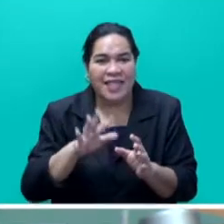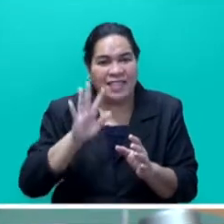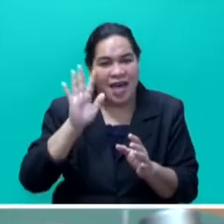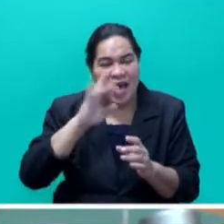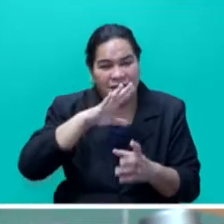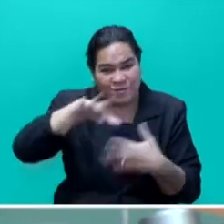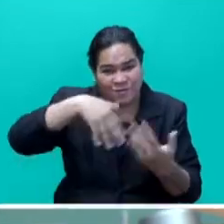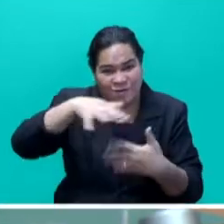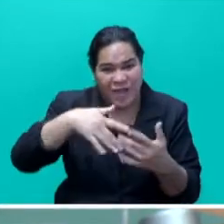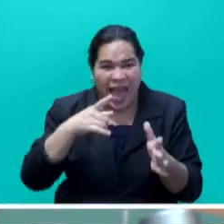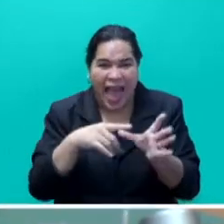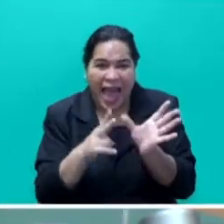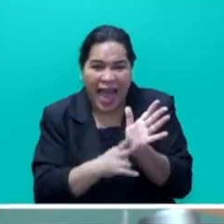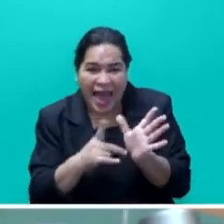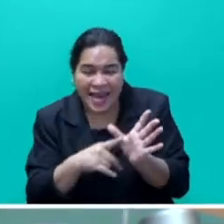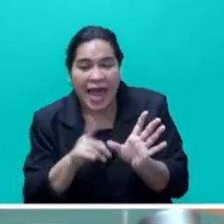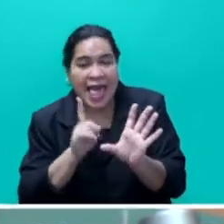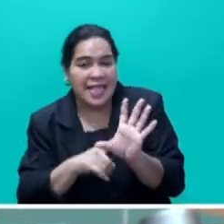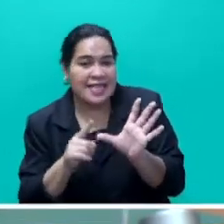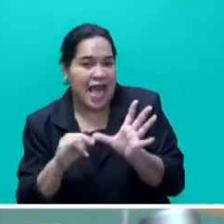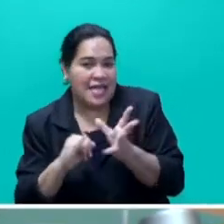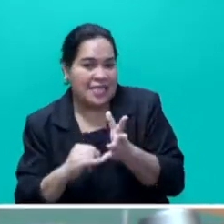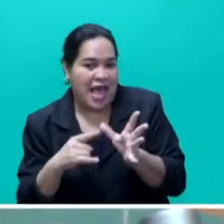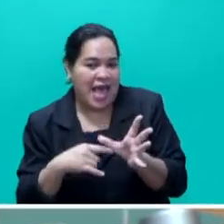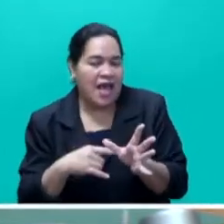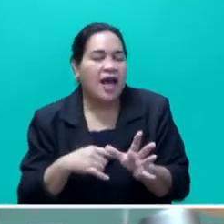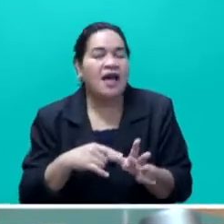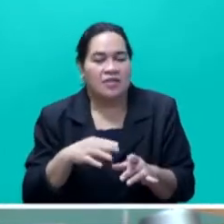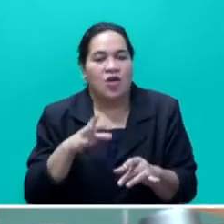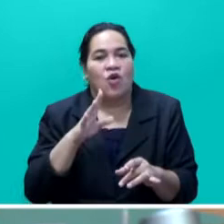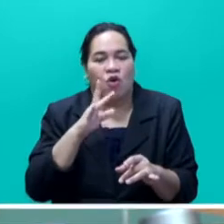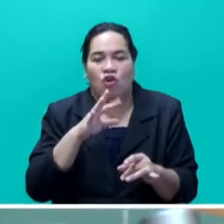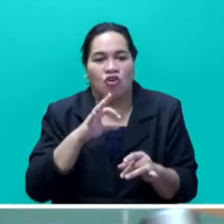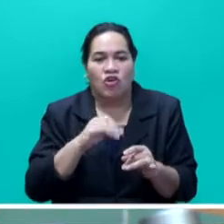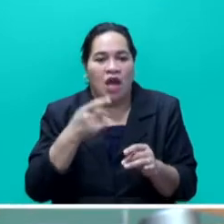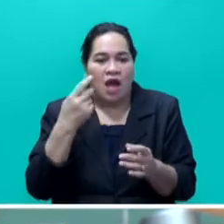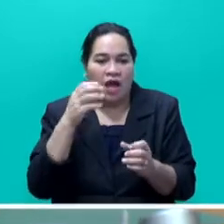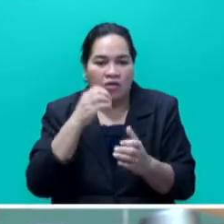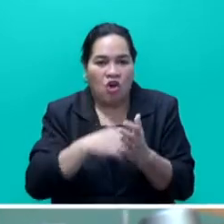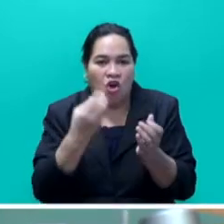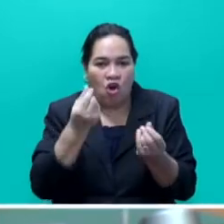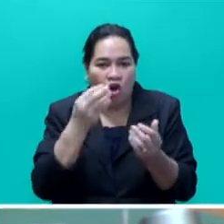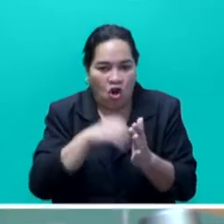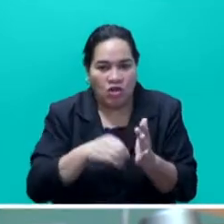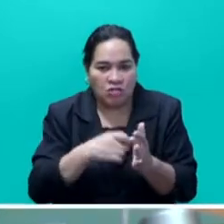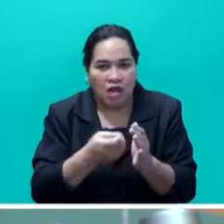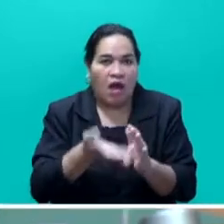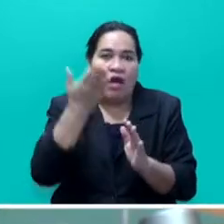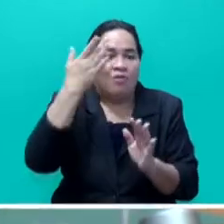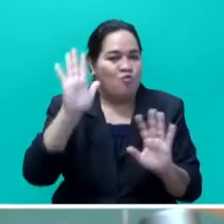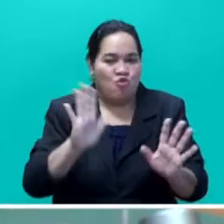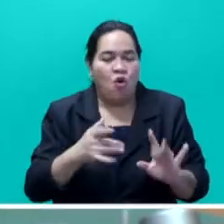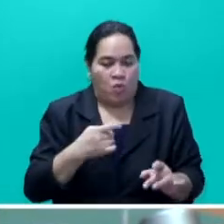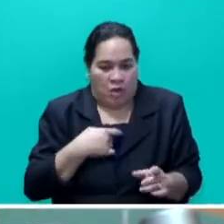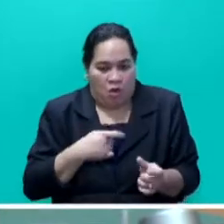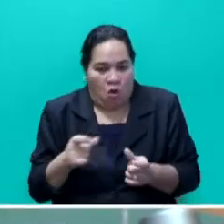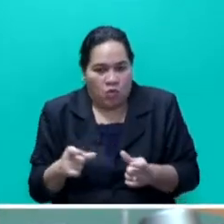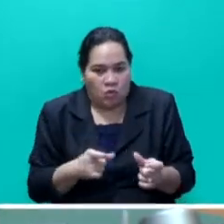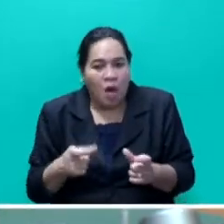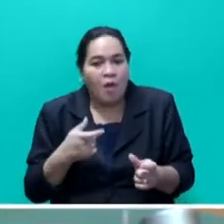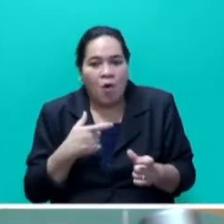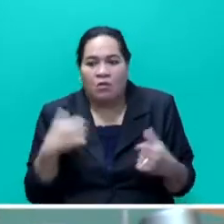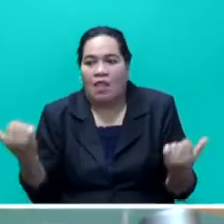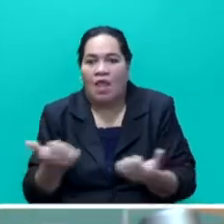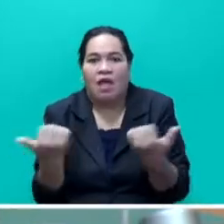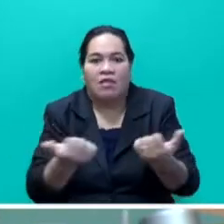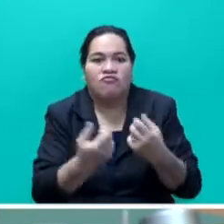we did the same thing in the second round of COVID, Mr Speaker Sayer. And we are very thankful to